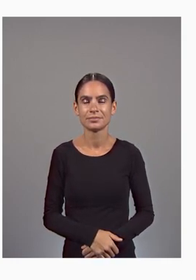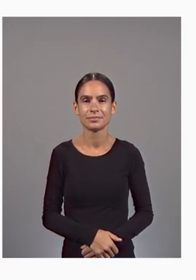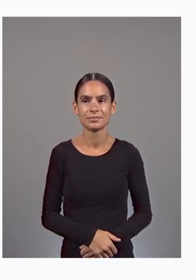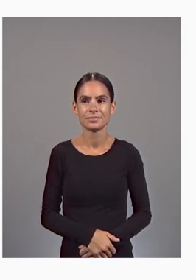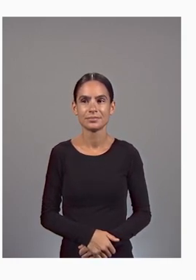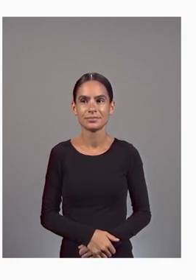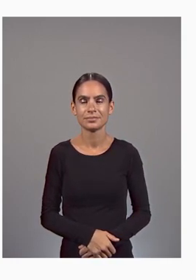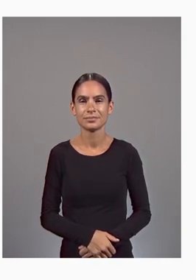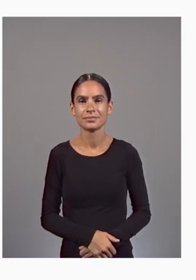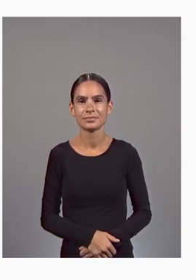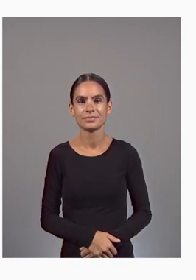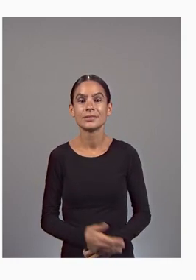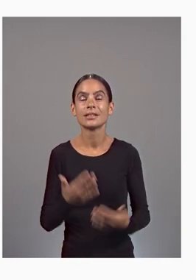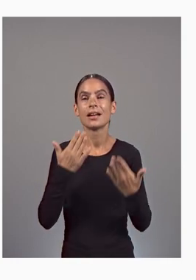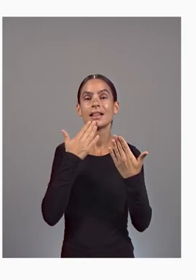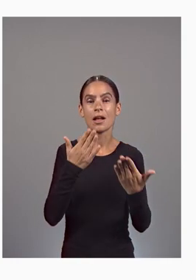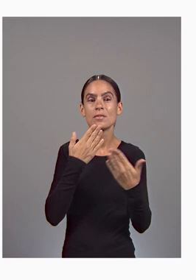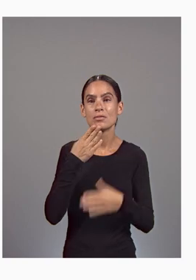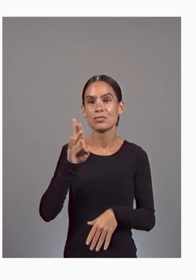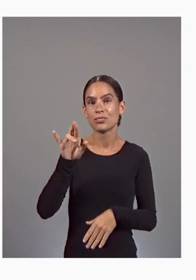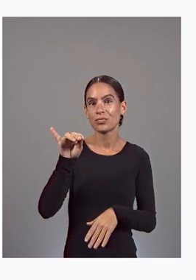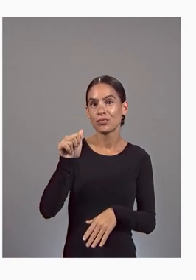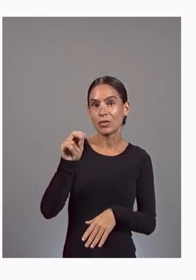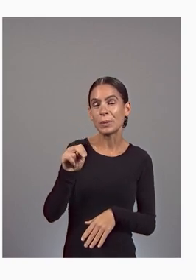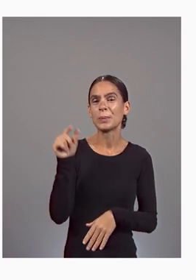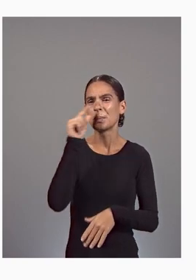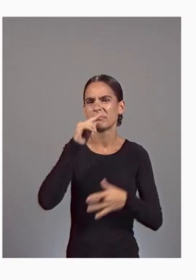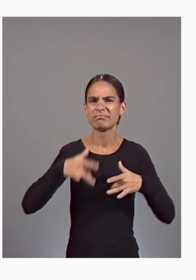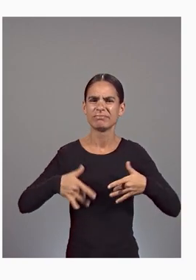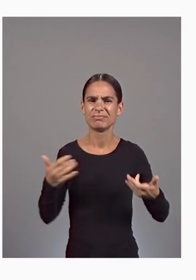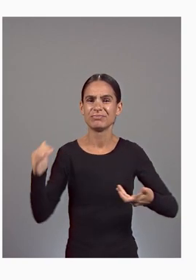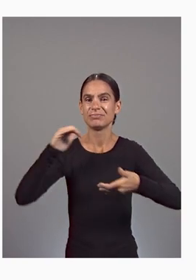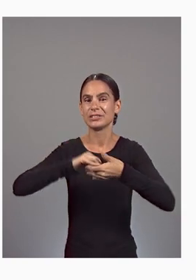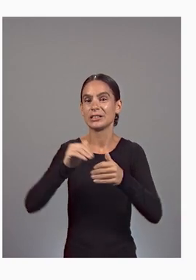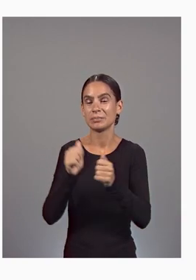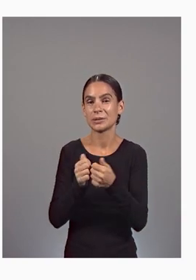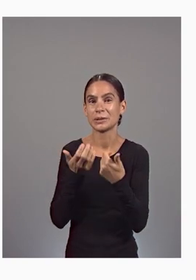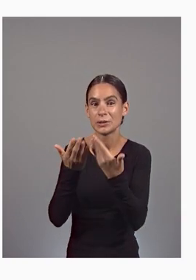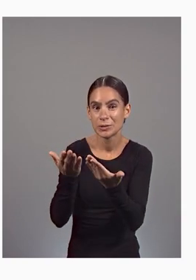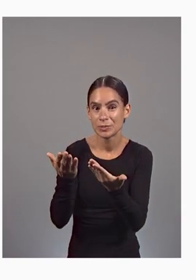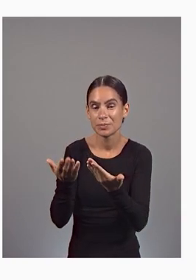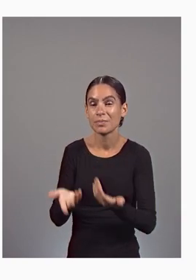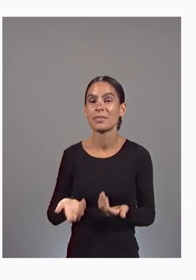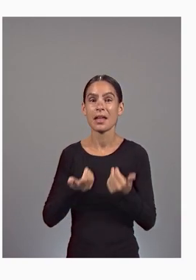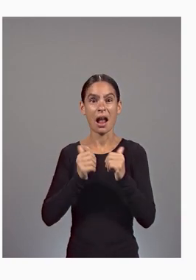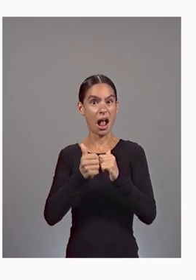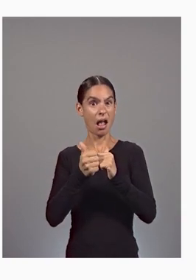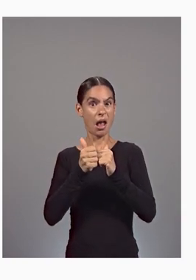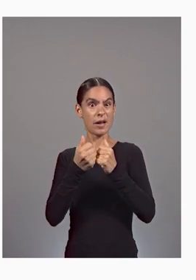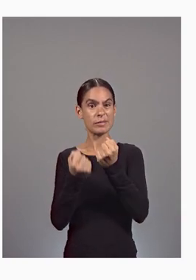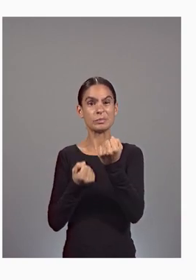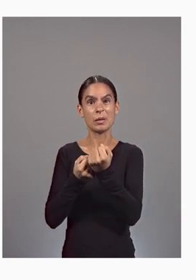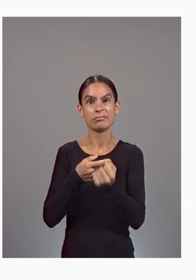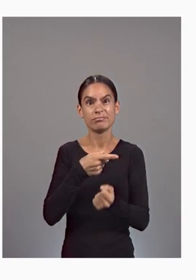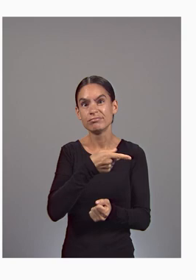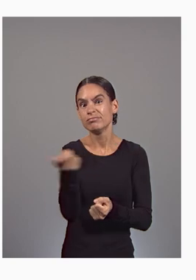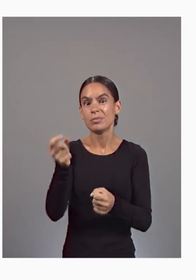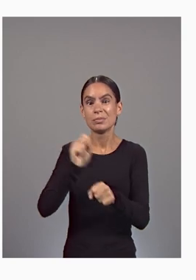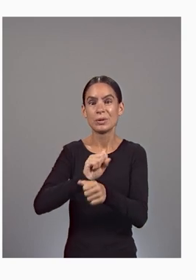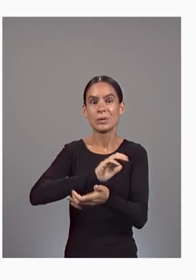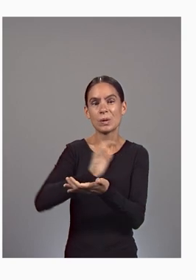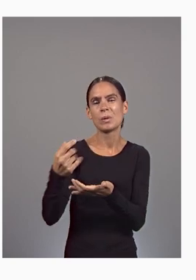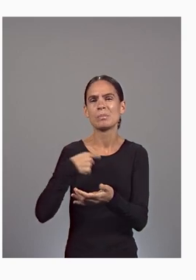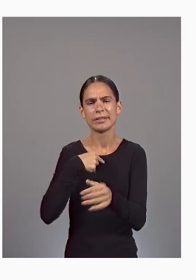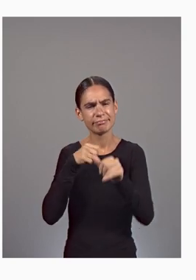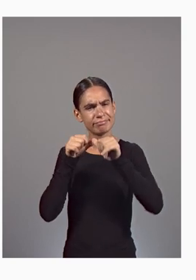Thank you, Brian. Google is excited to partner with you. In order to support all of these workloads, we're continuing to invest